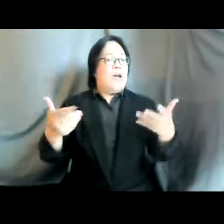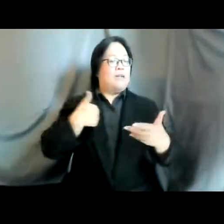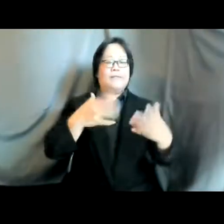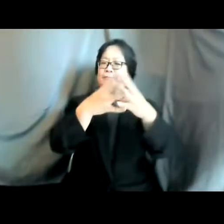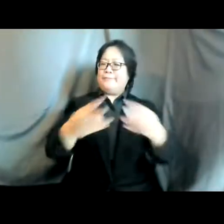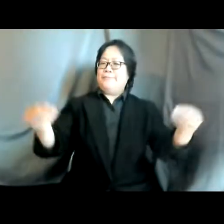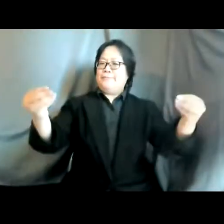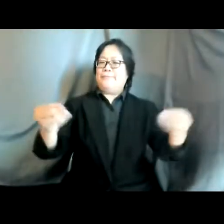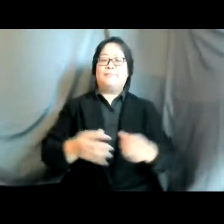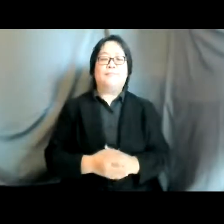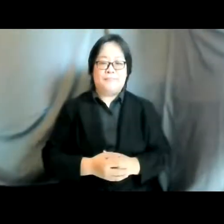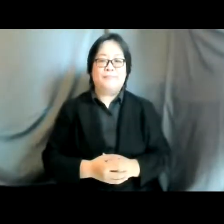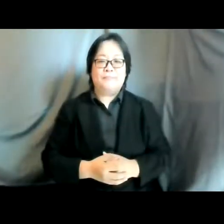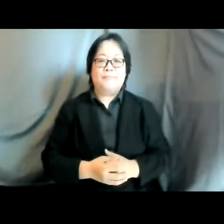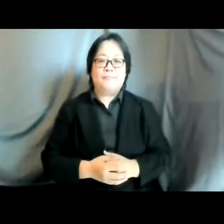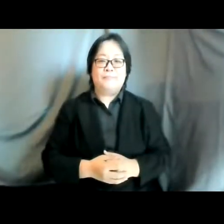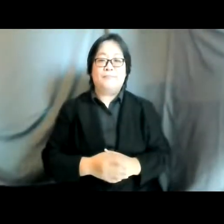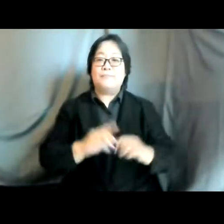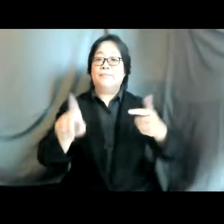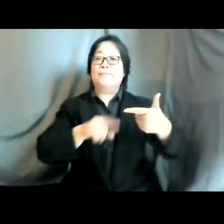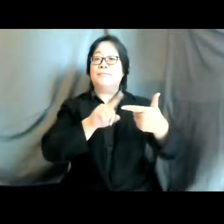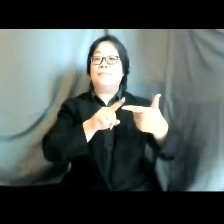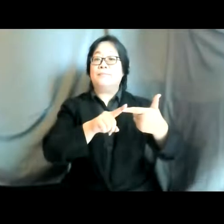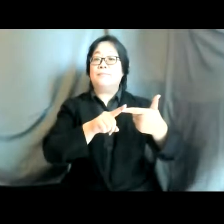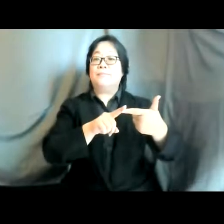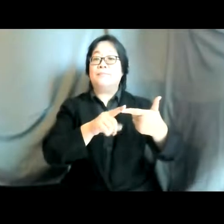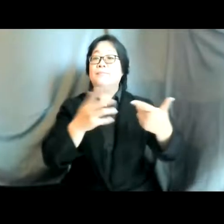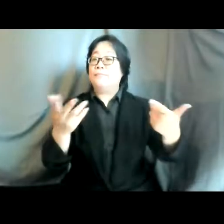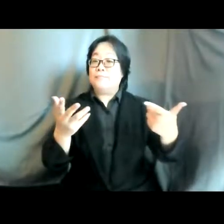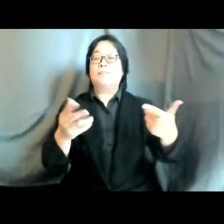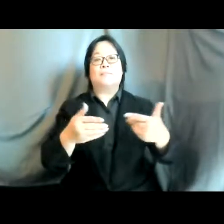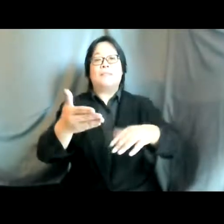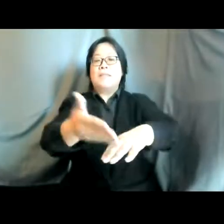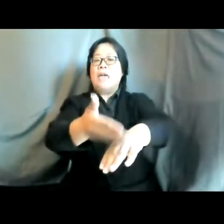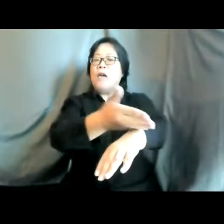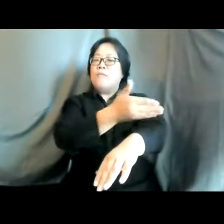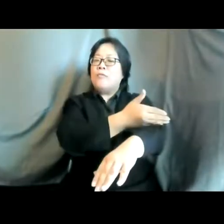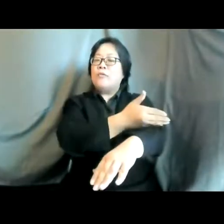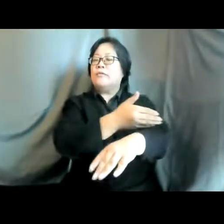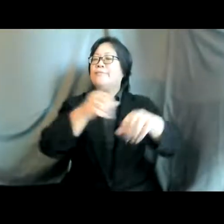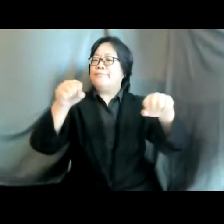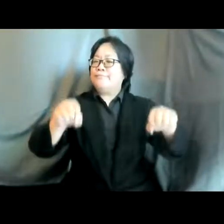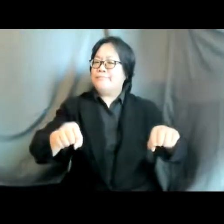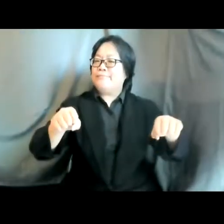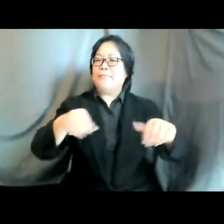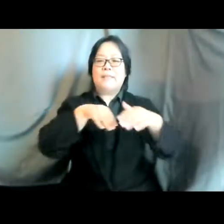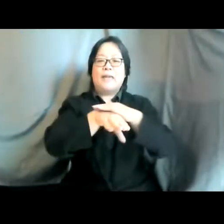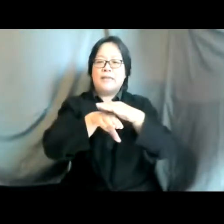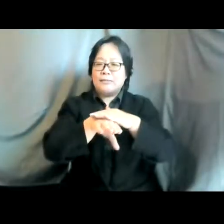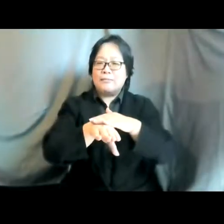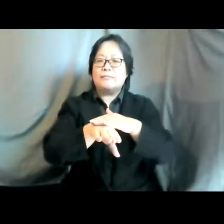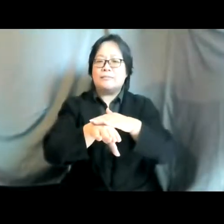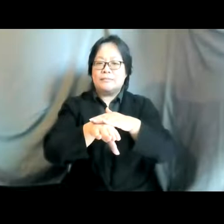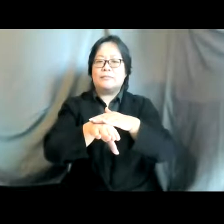resistances the second priority is to improve the the availability accessibility accessibility